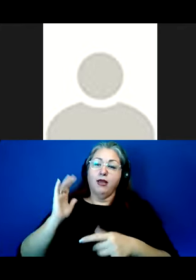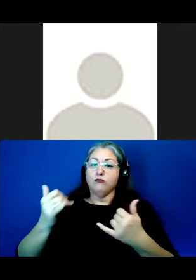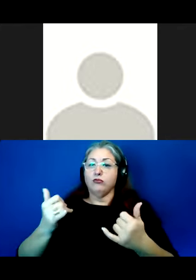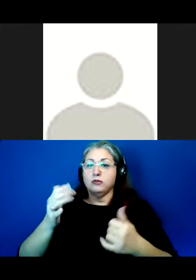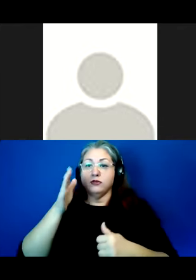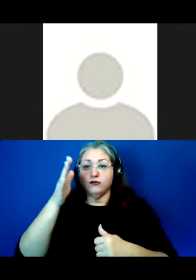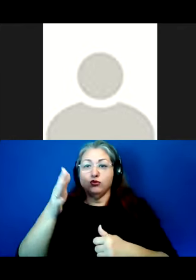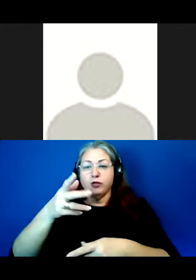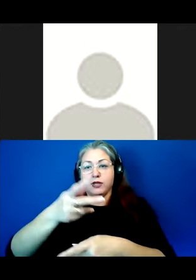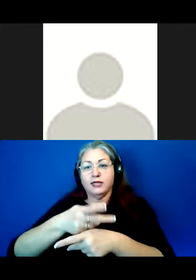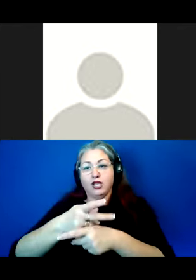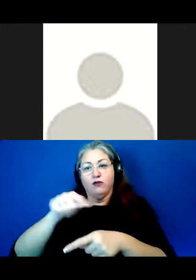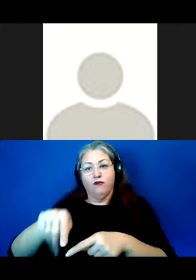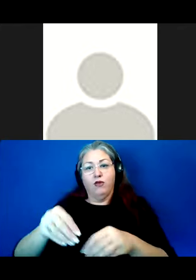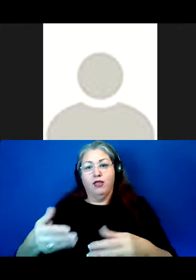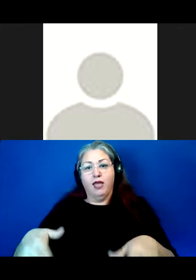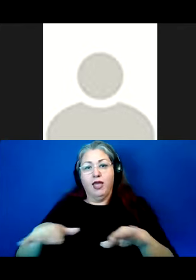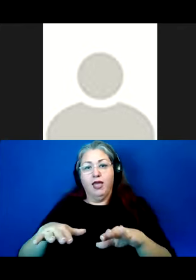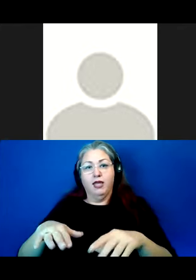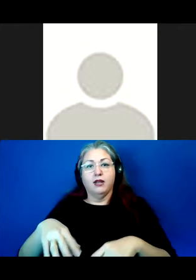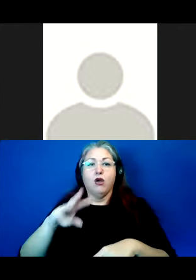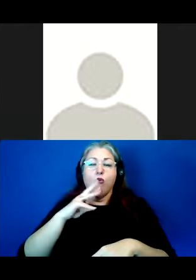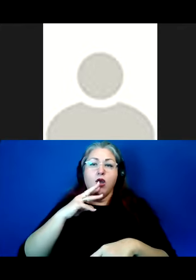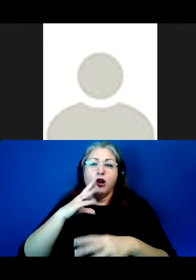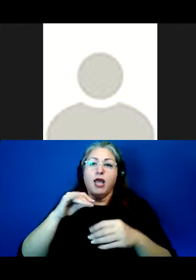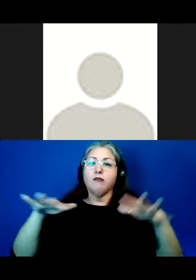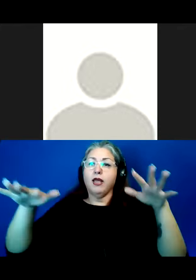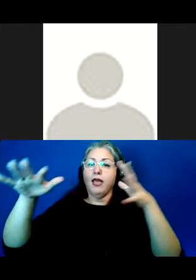and future caretakers of this land, water, and air.